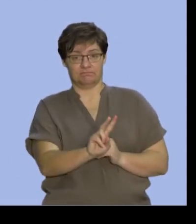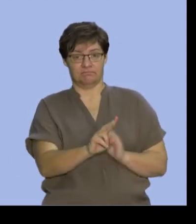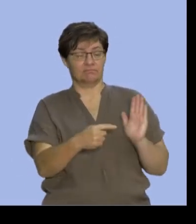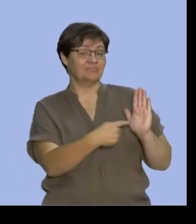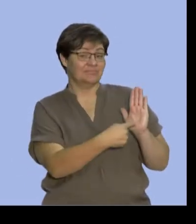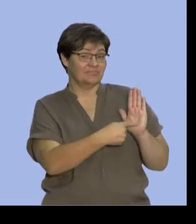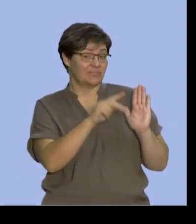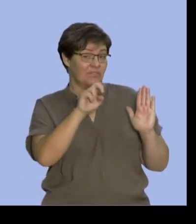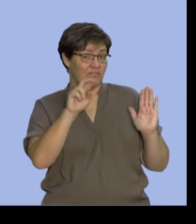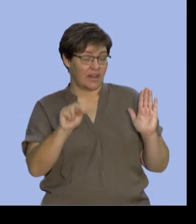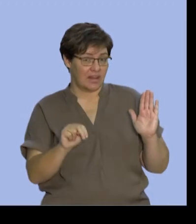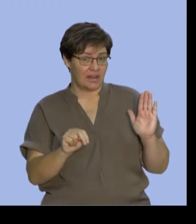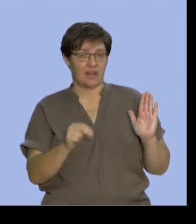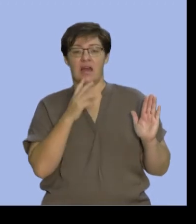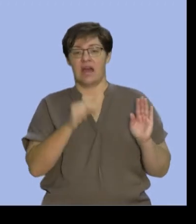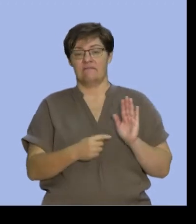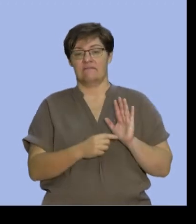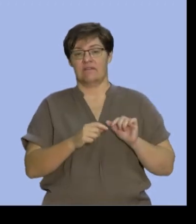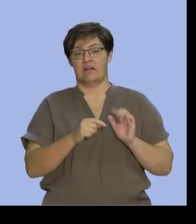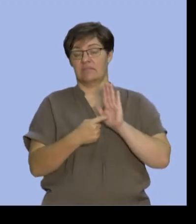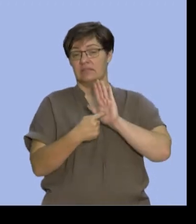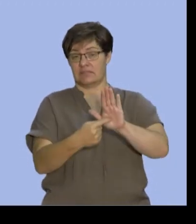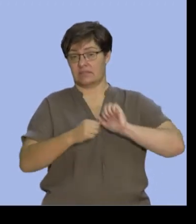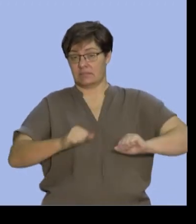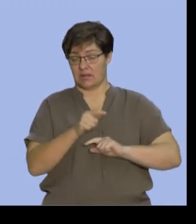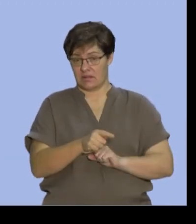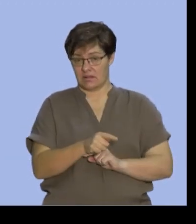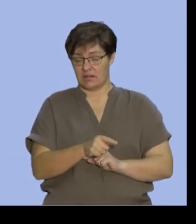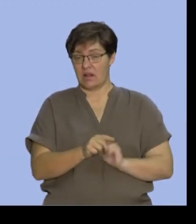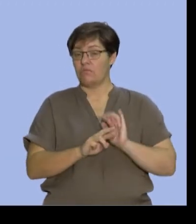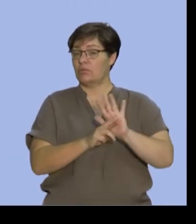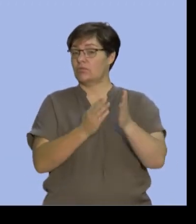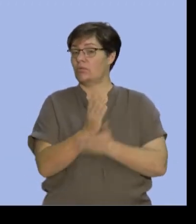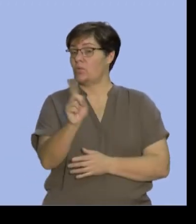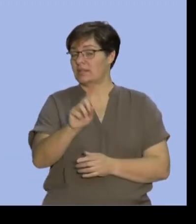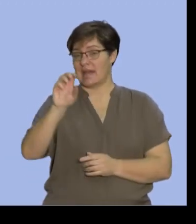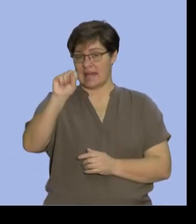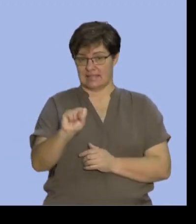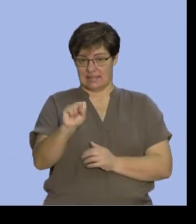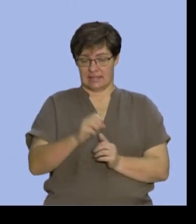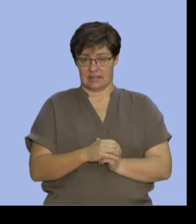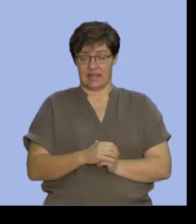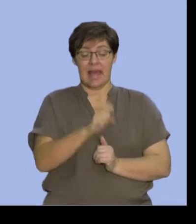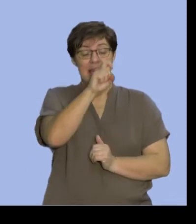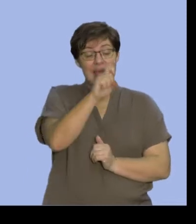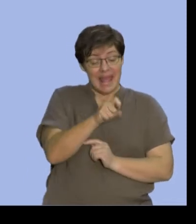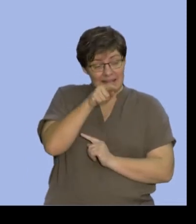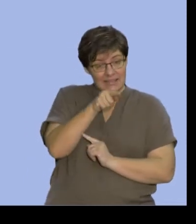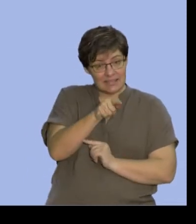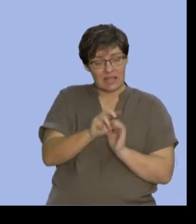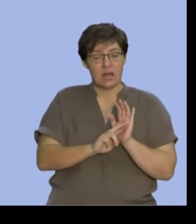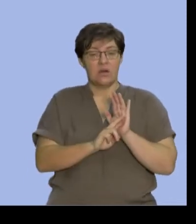Venn diagram, we have the sample space represented at S and X that is representing